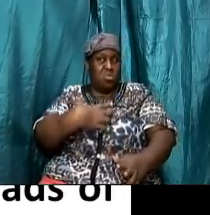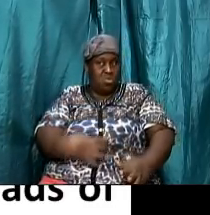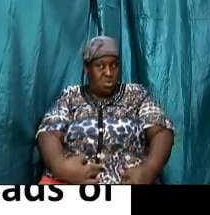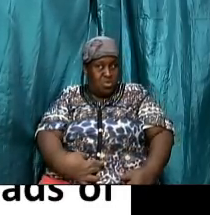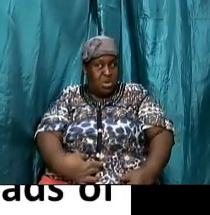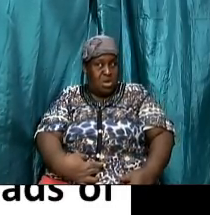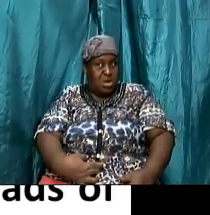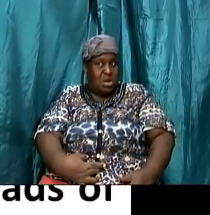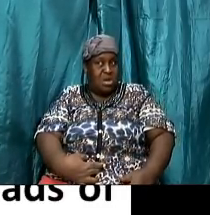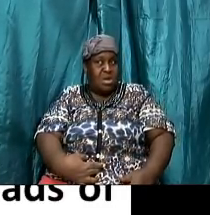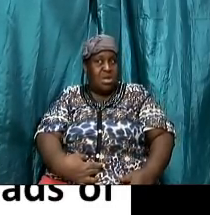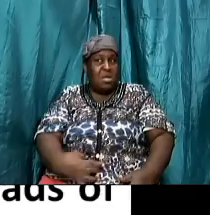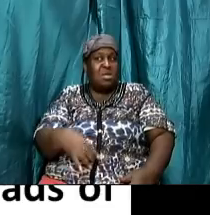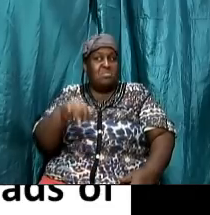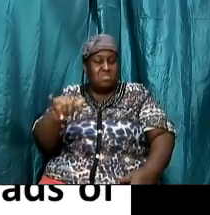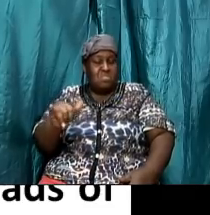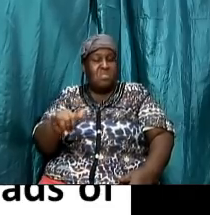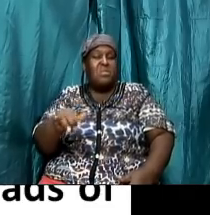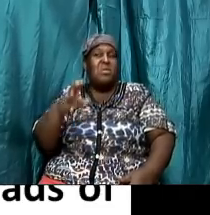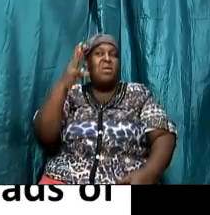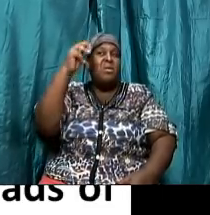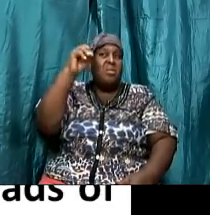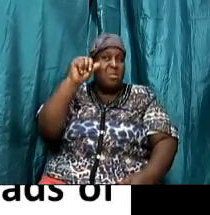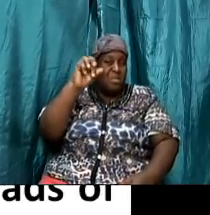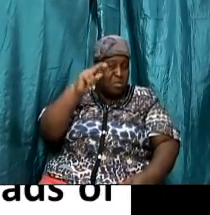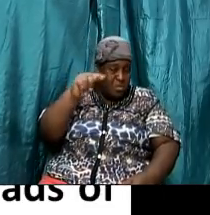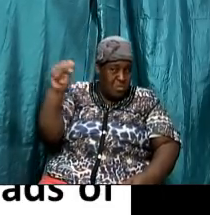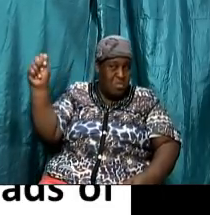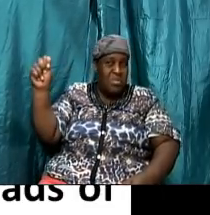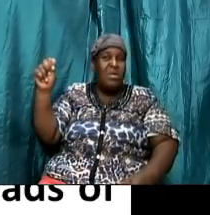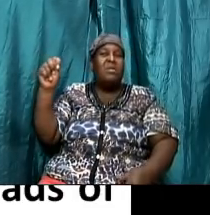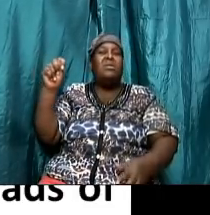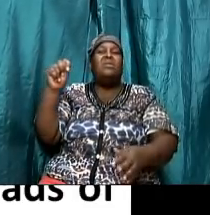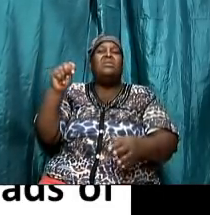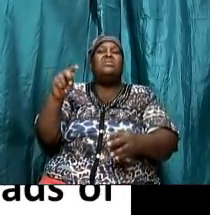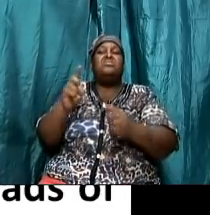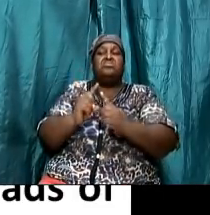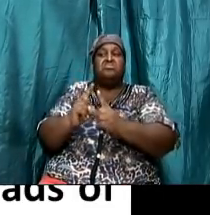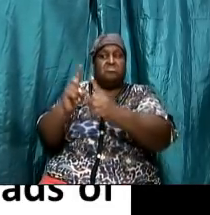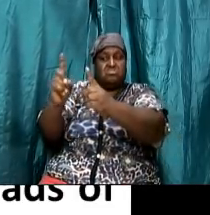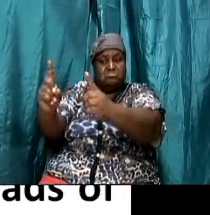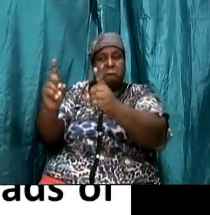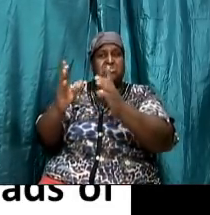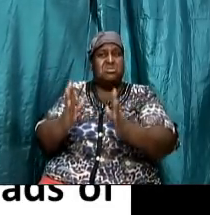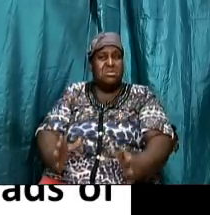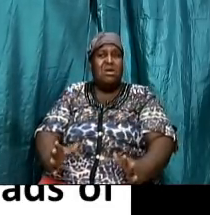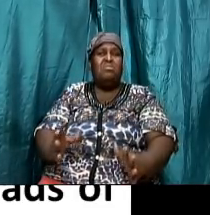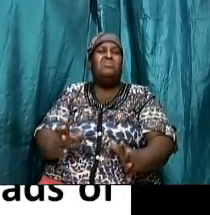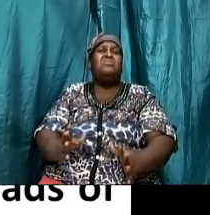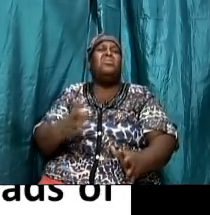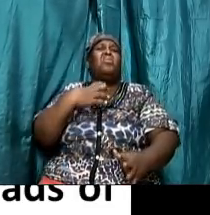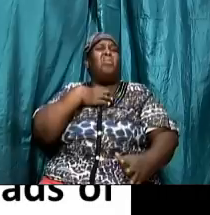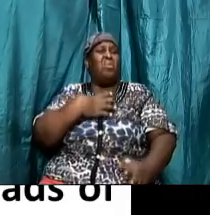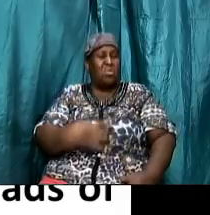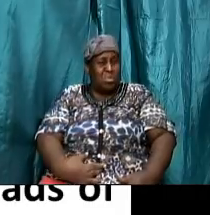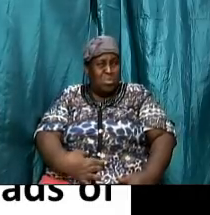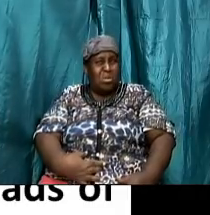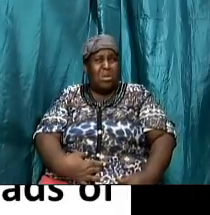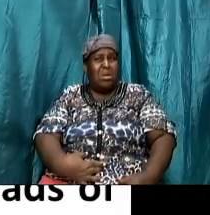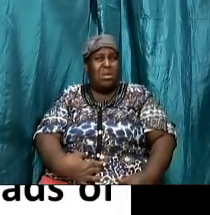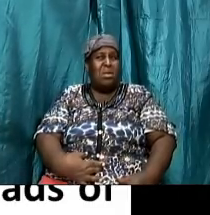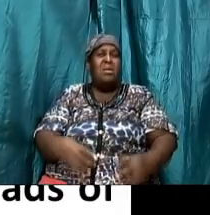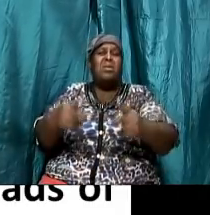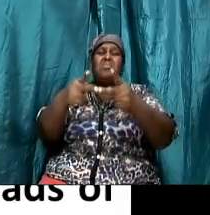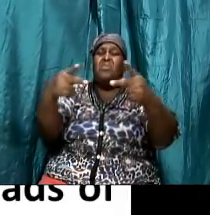1 that same account matthew brought up the fact that the disciples were hungry but yet still the